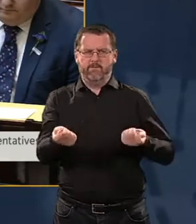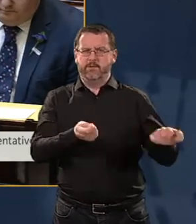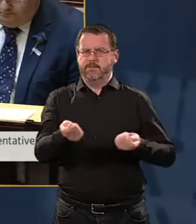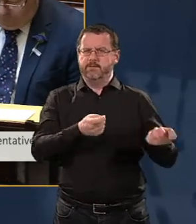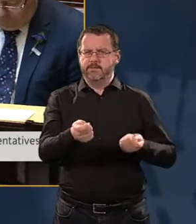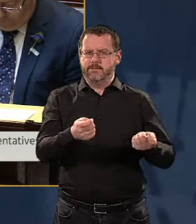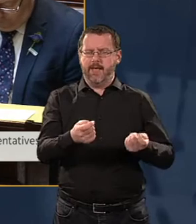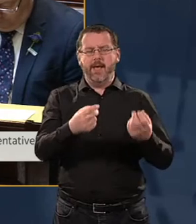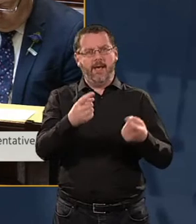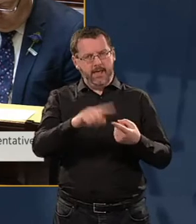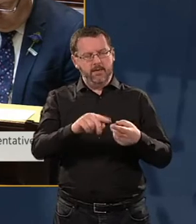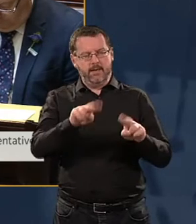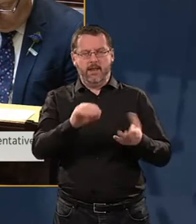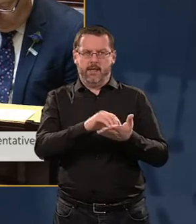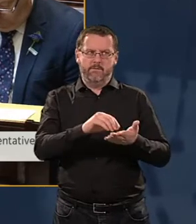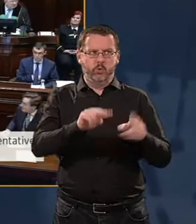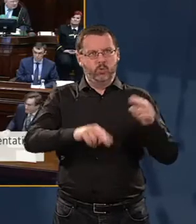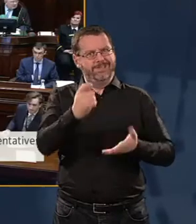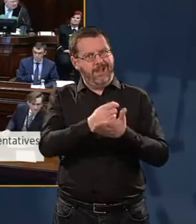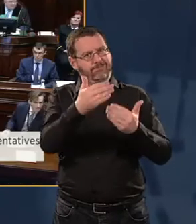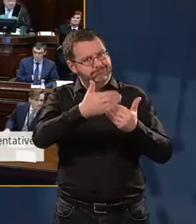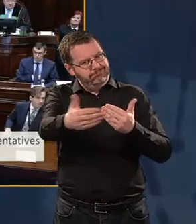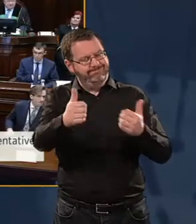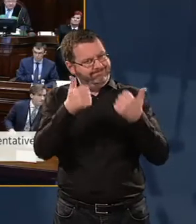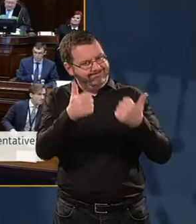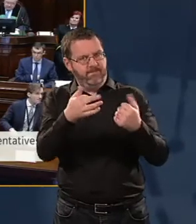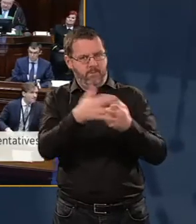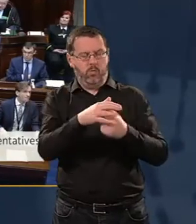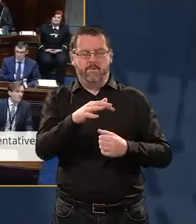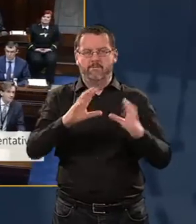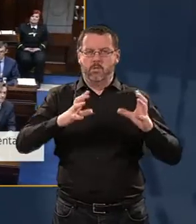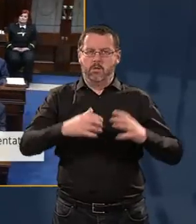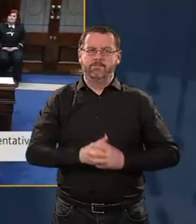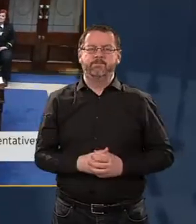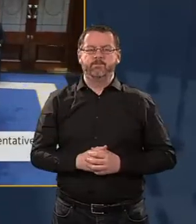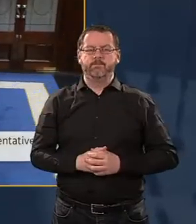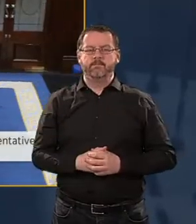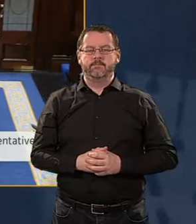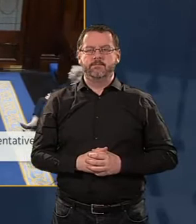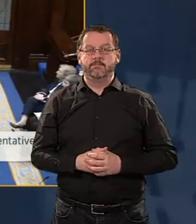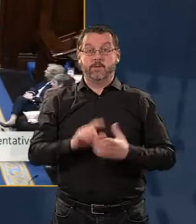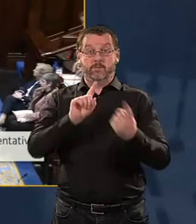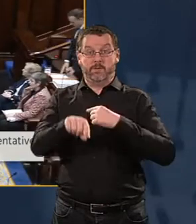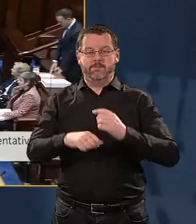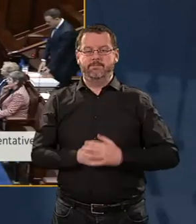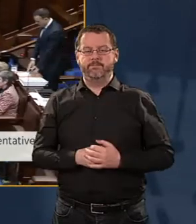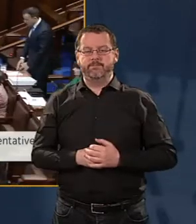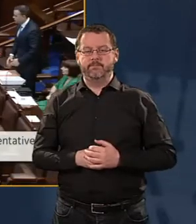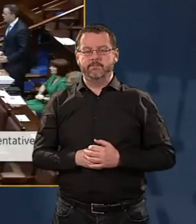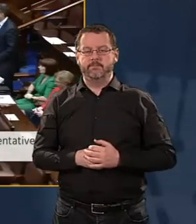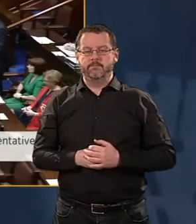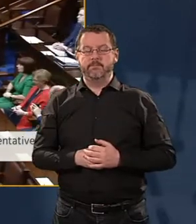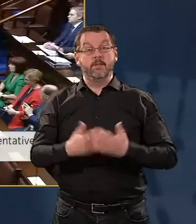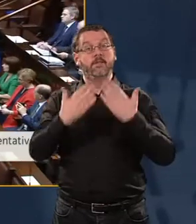Association arising out of this sorry saga. Thank you, Deputy Martin. Taoiseach. Thank you, Deputy. I also want to